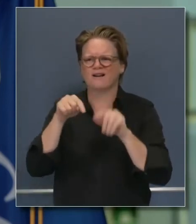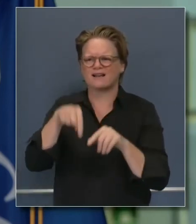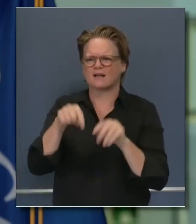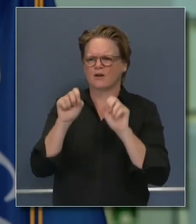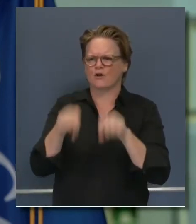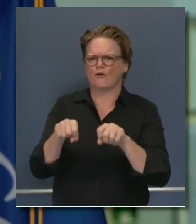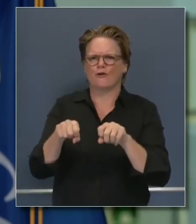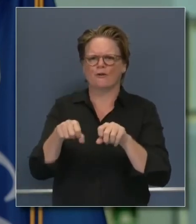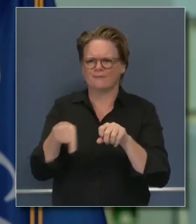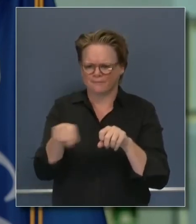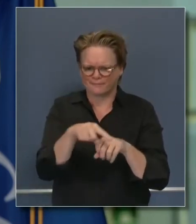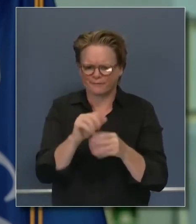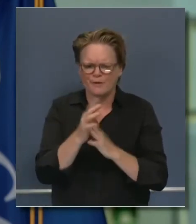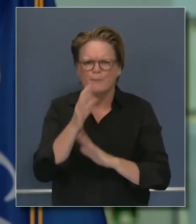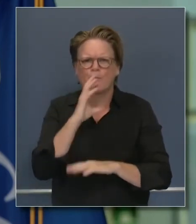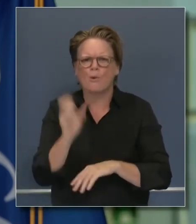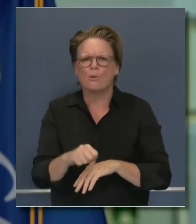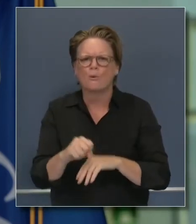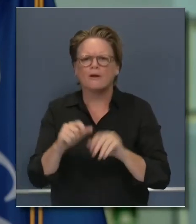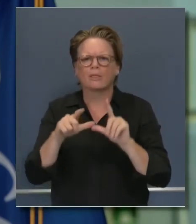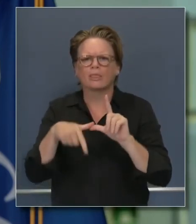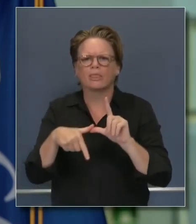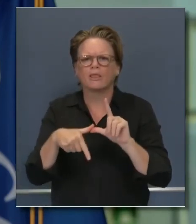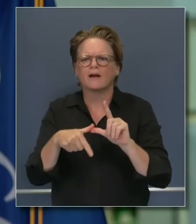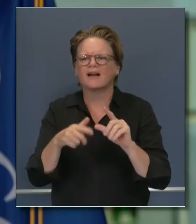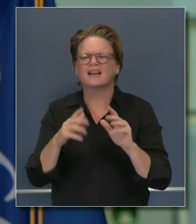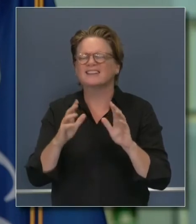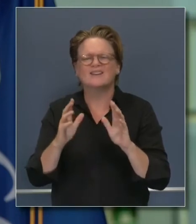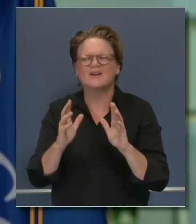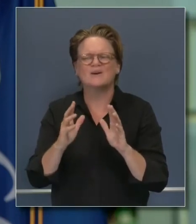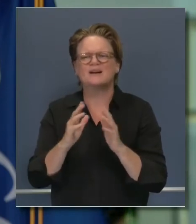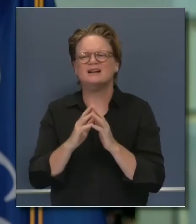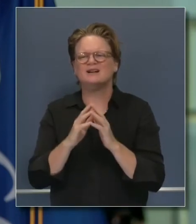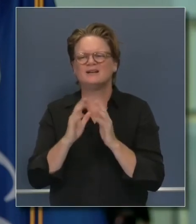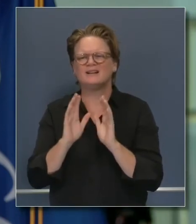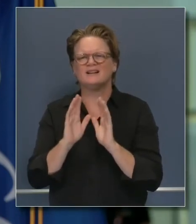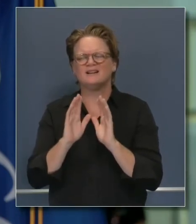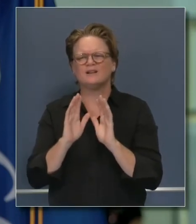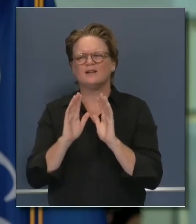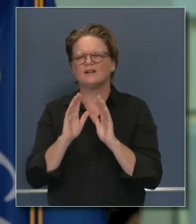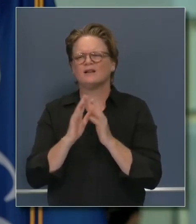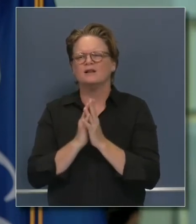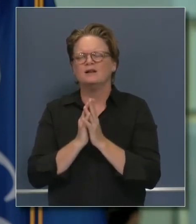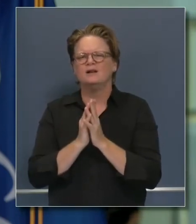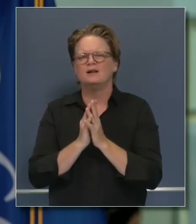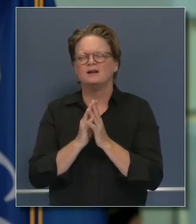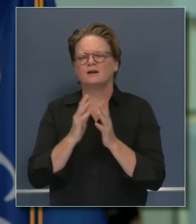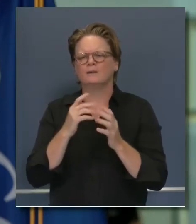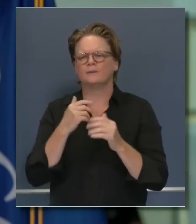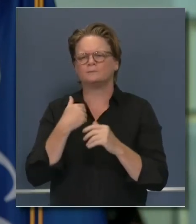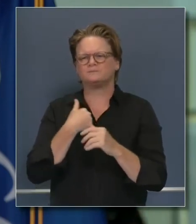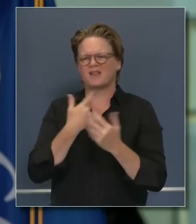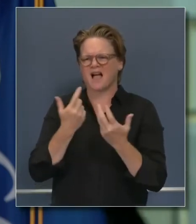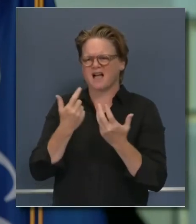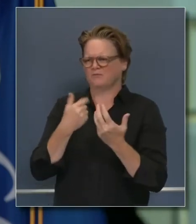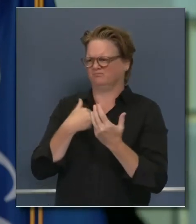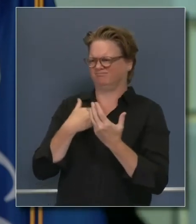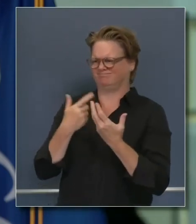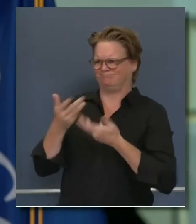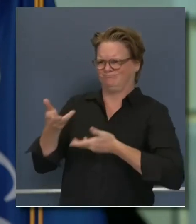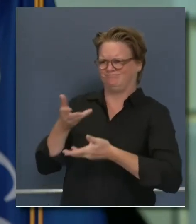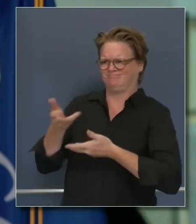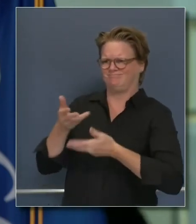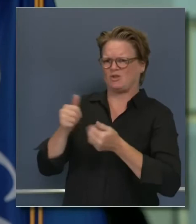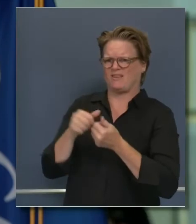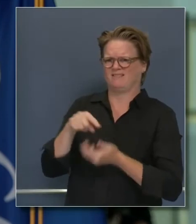have to look at what's feasible, what's manageable, what's appropriate. And so that's the test to which we're engaged, test to which we continue to